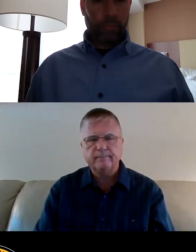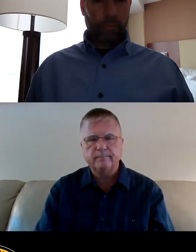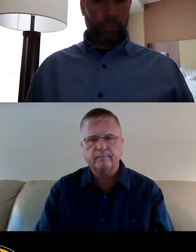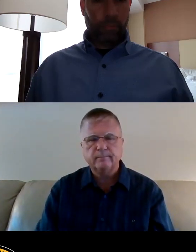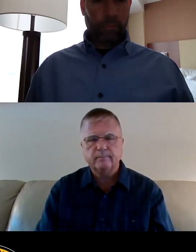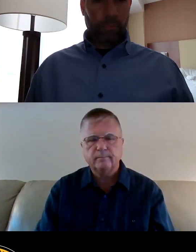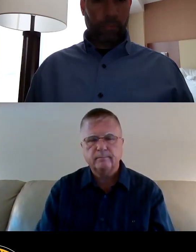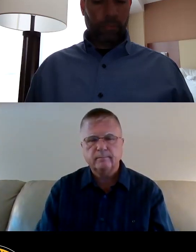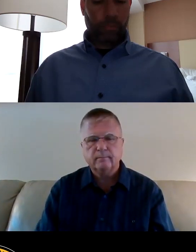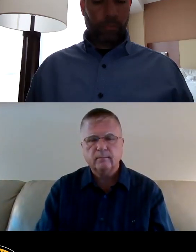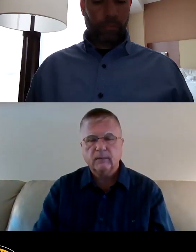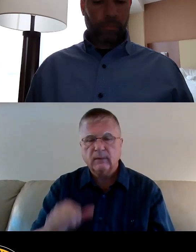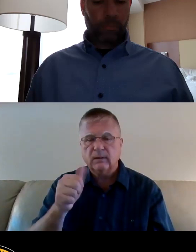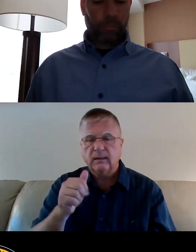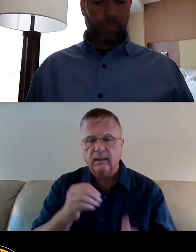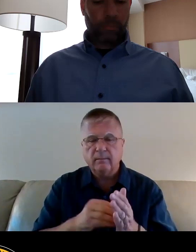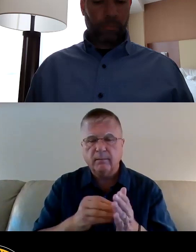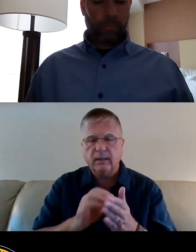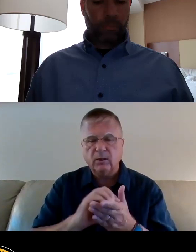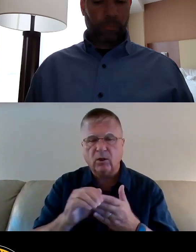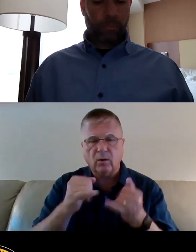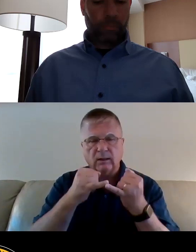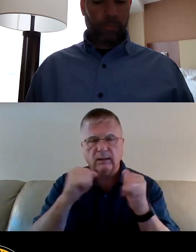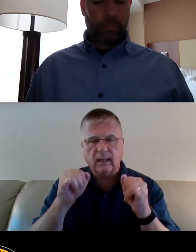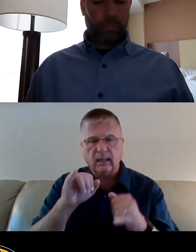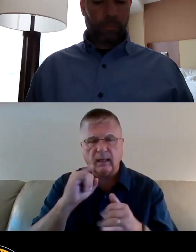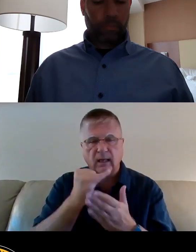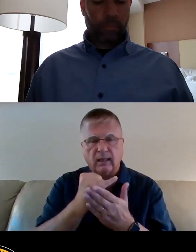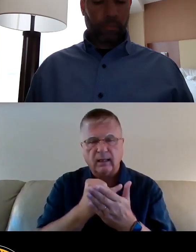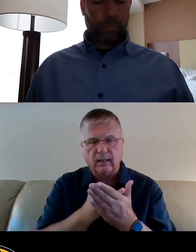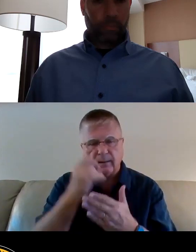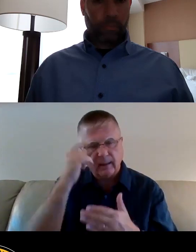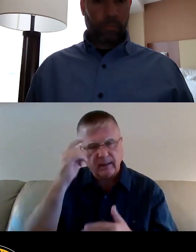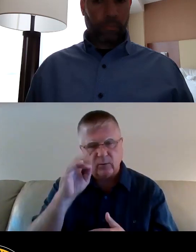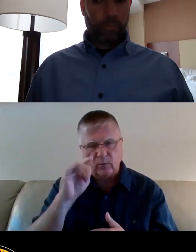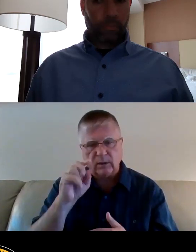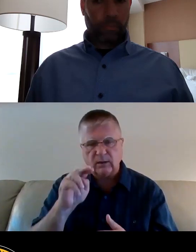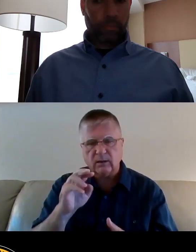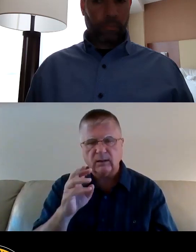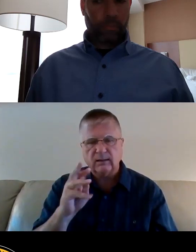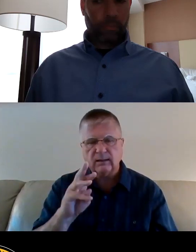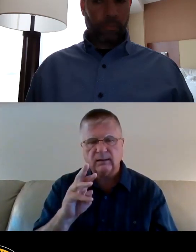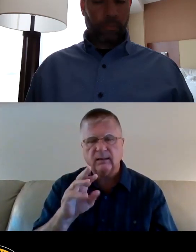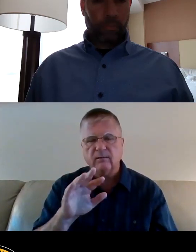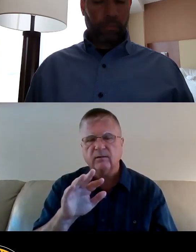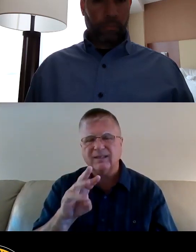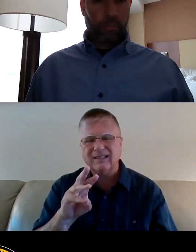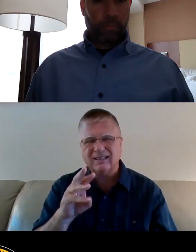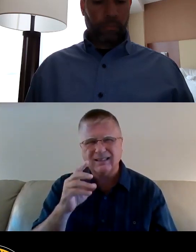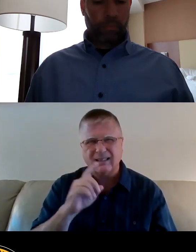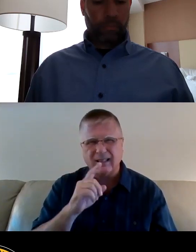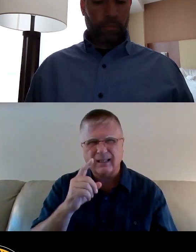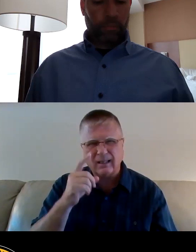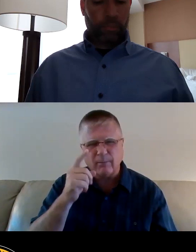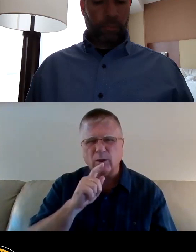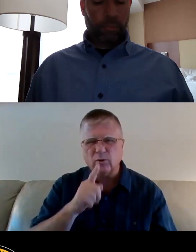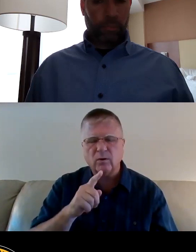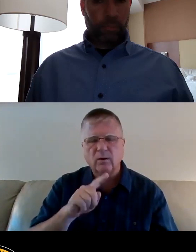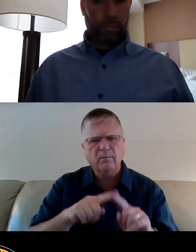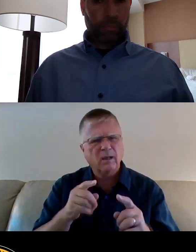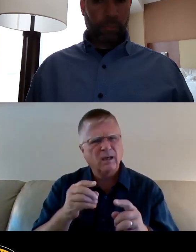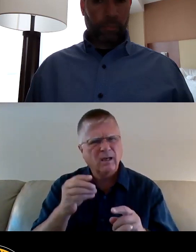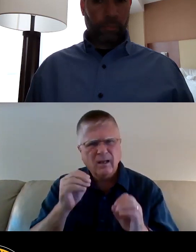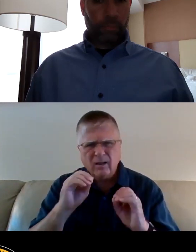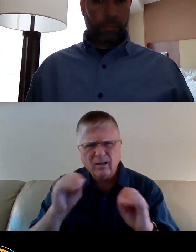$10 million, your line item. I think that's resolution 1656. I'm not sure. But there is no funding